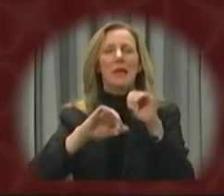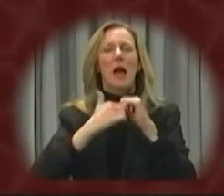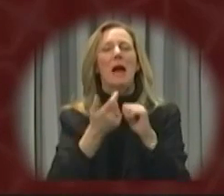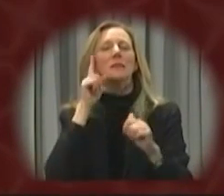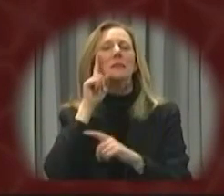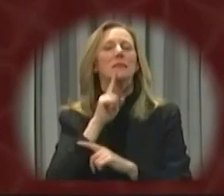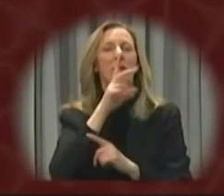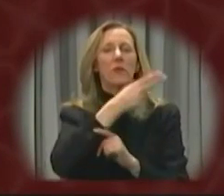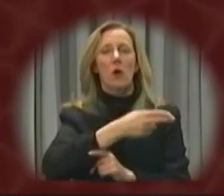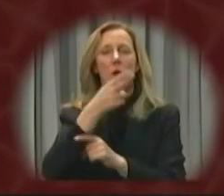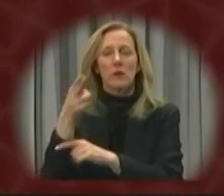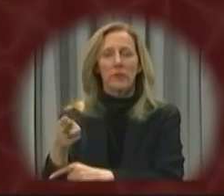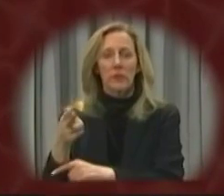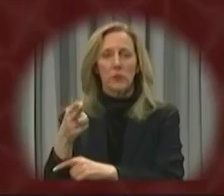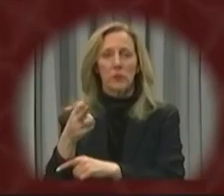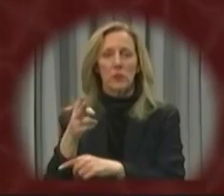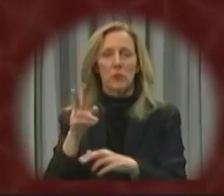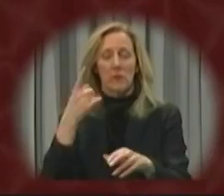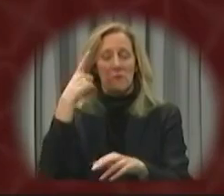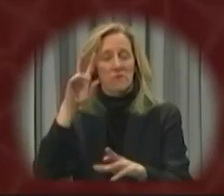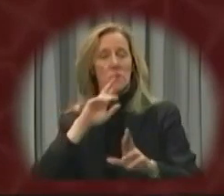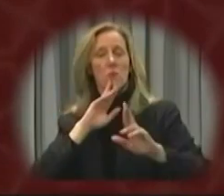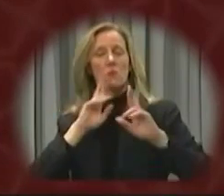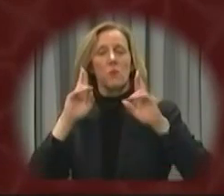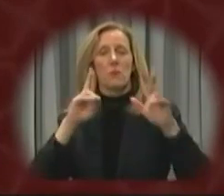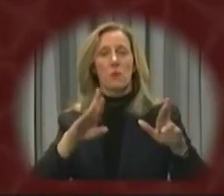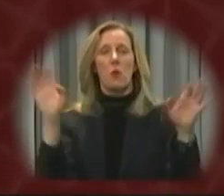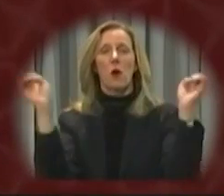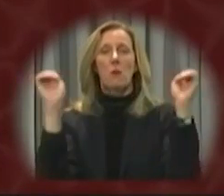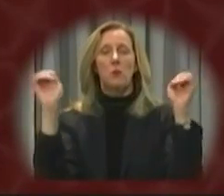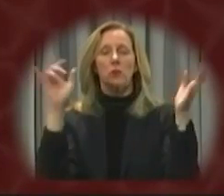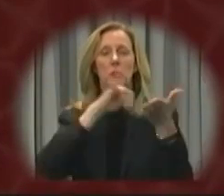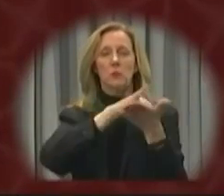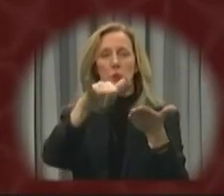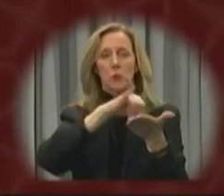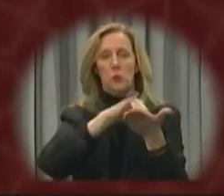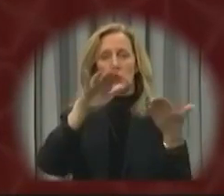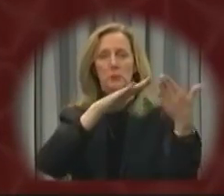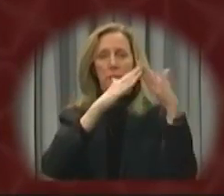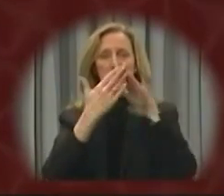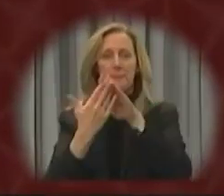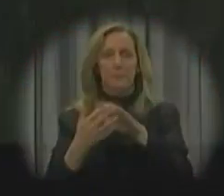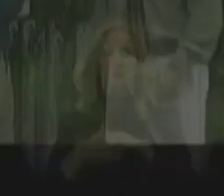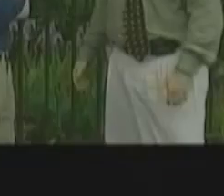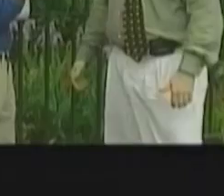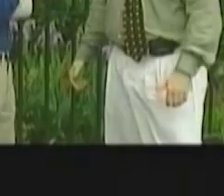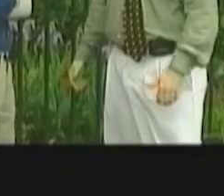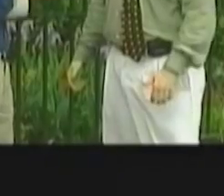used by the deaf and hard of hearing when reporting emergencies in the city of New York.